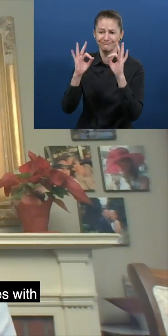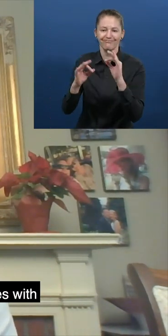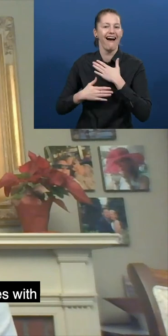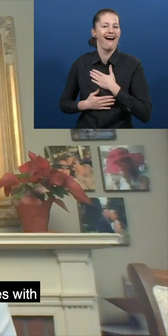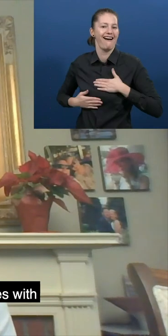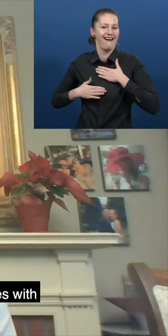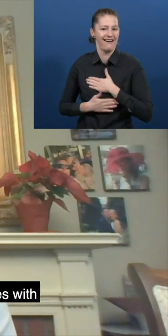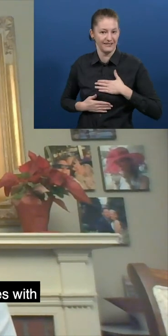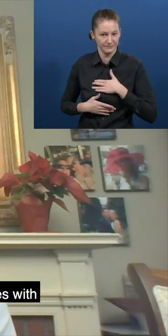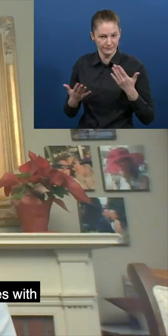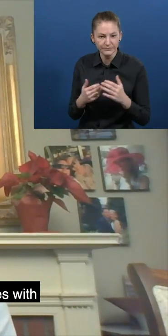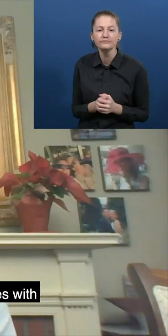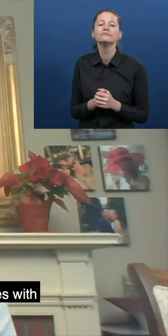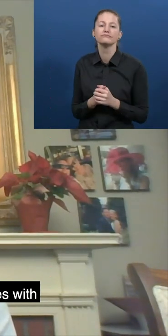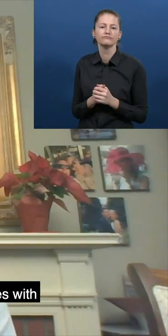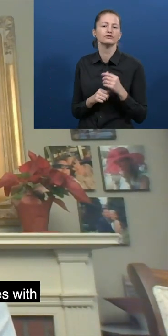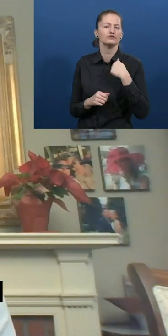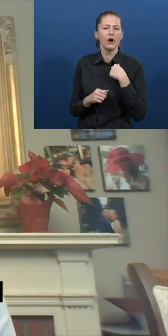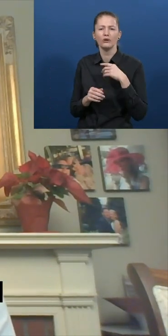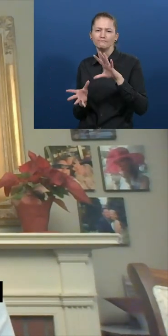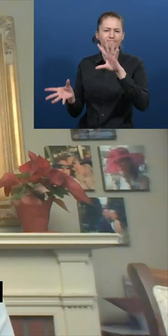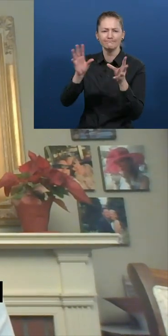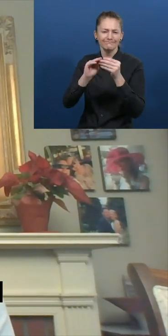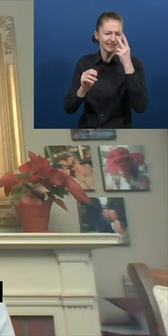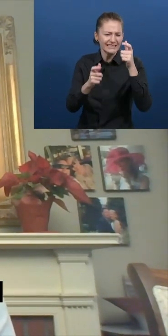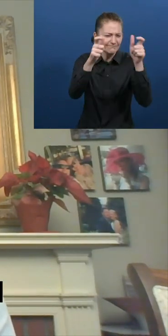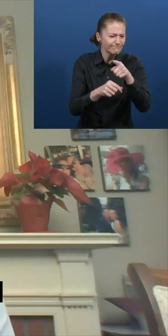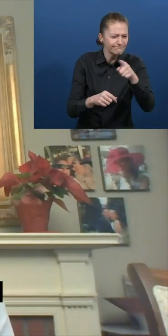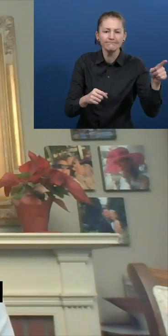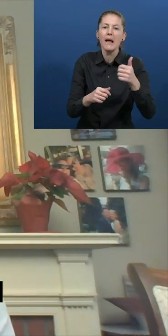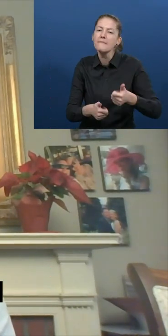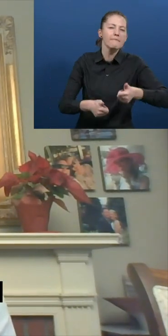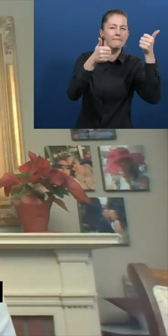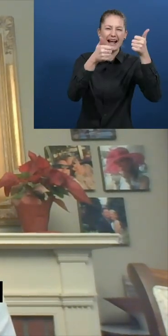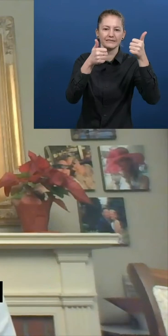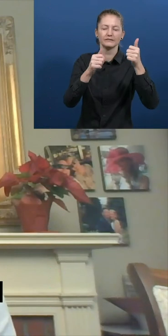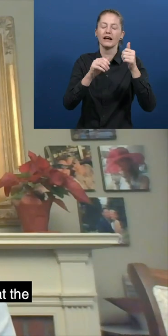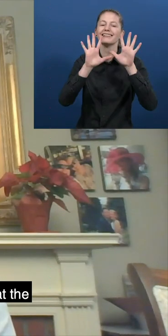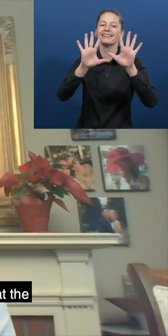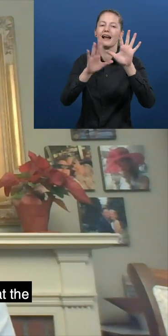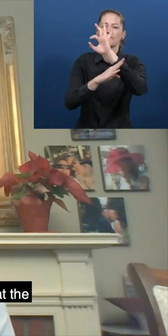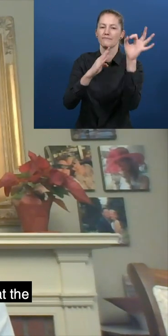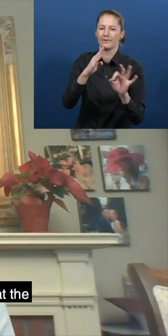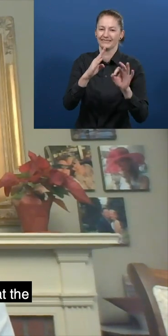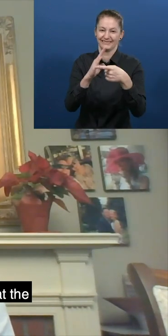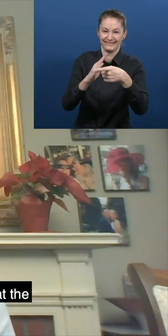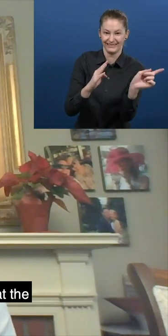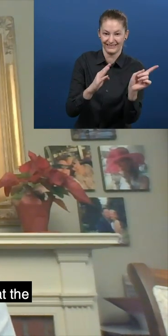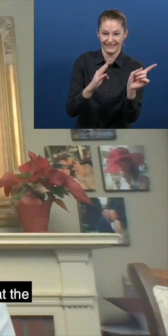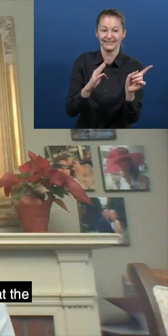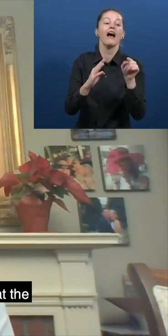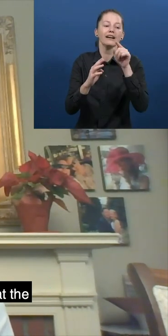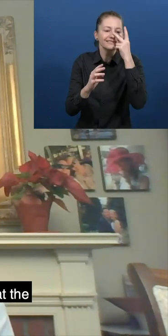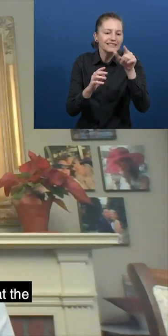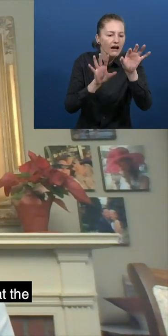influence thriving among employees with disabilities. Once we have those in place, we were able to also